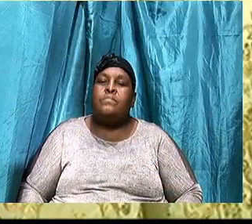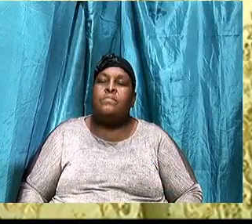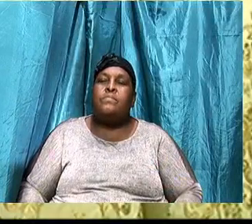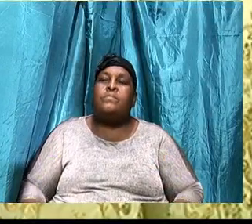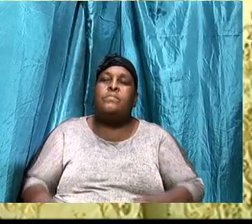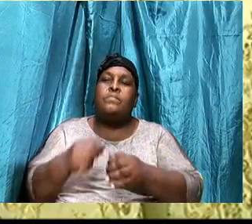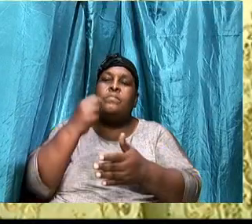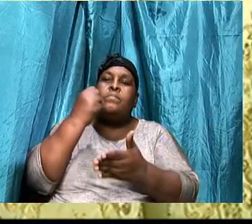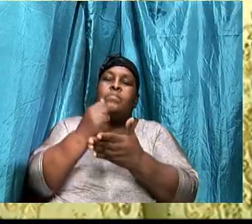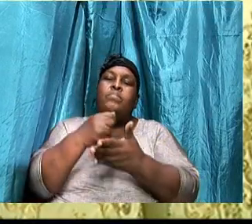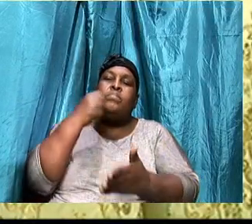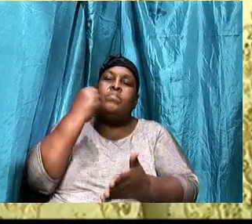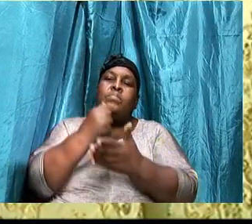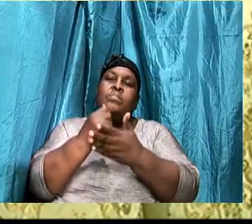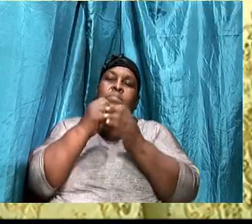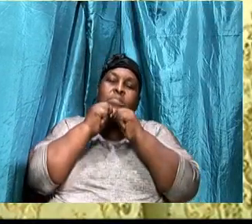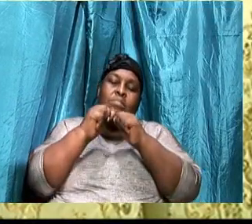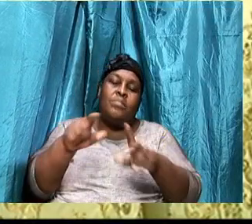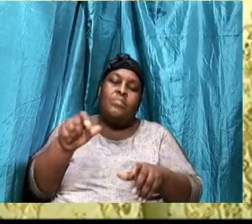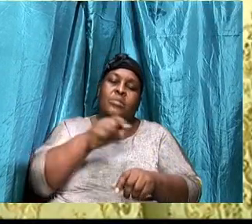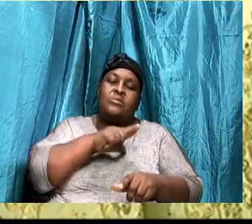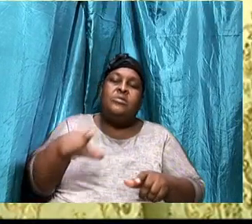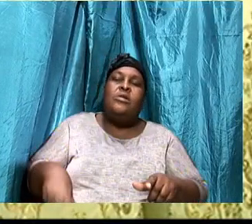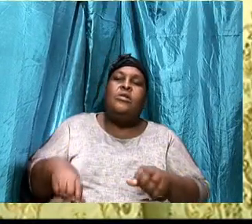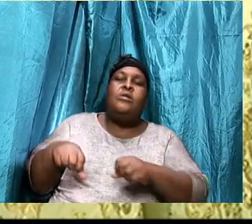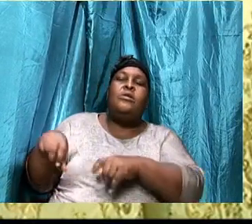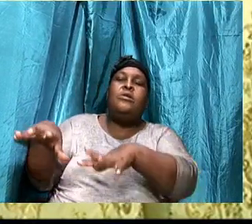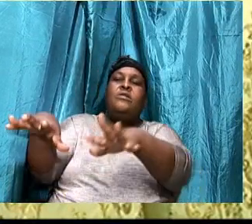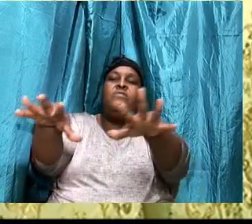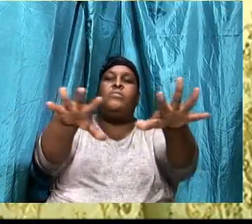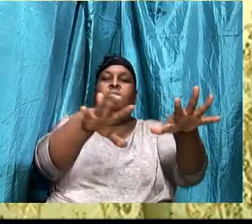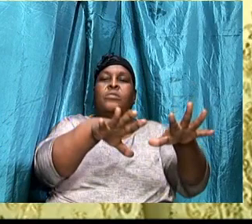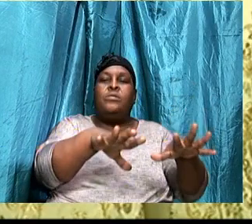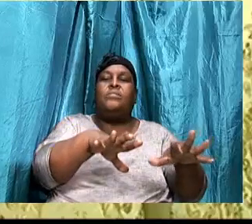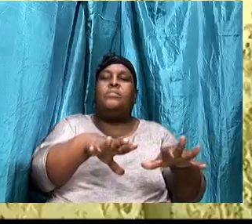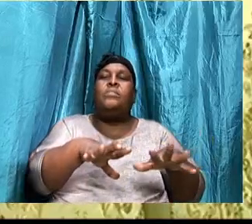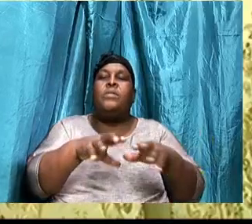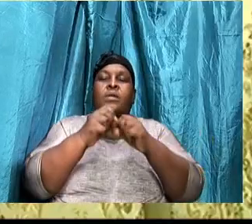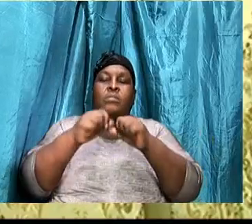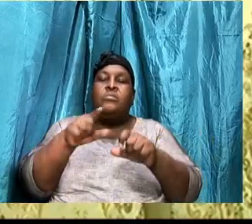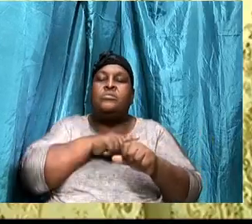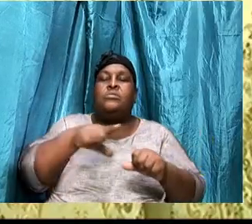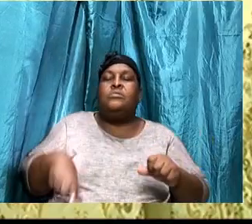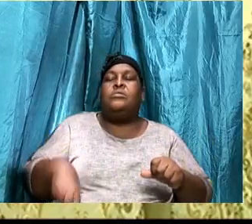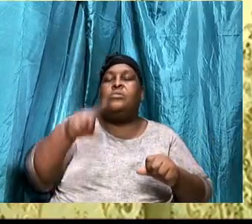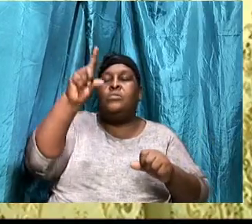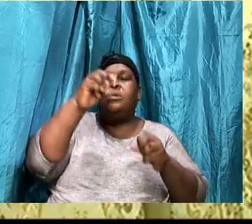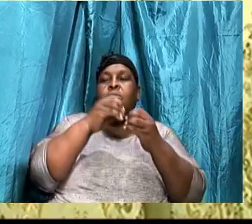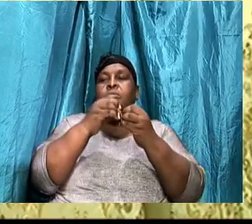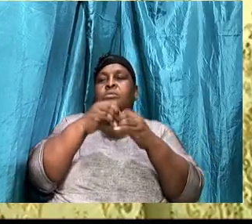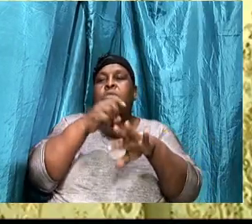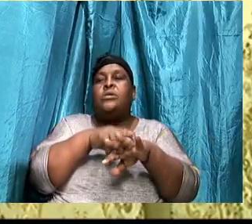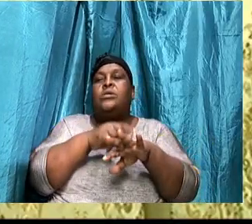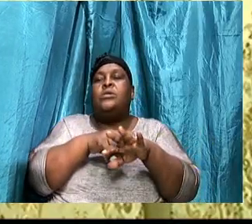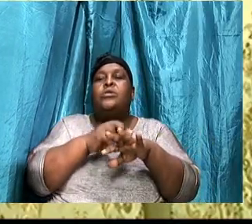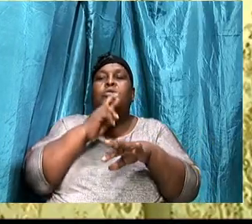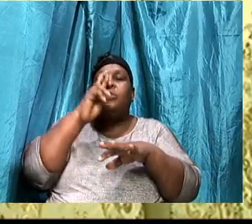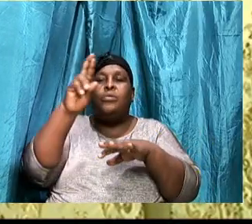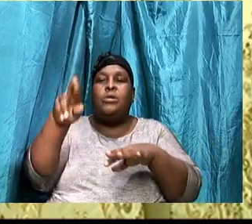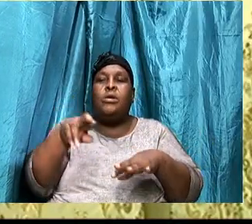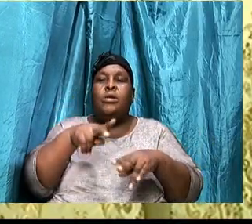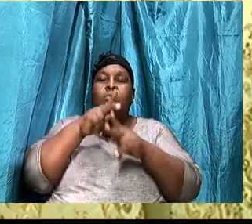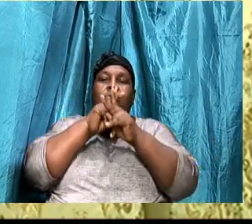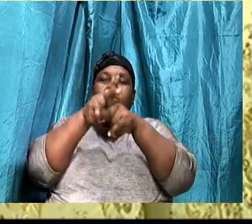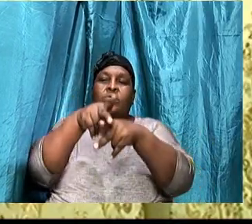Amen. Amen. Bless the Lord, everybody. Bless the Lord one more time. You know, it's really a privilege